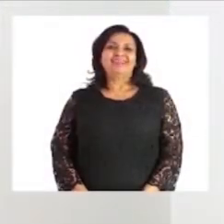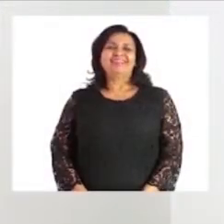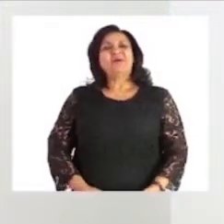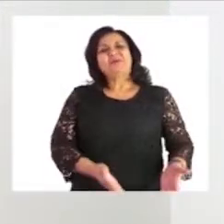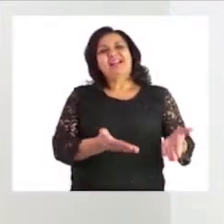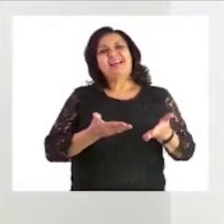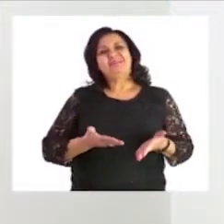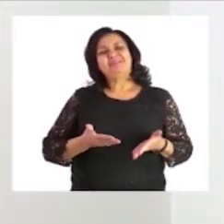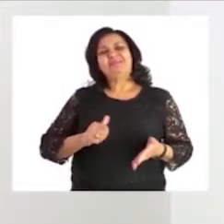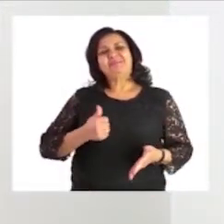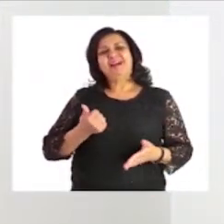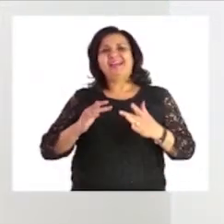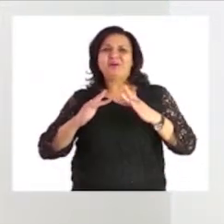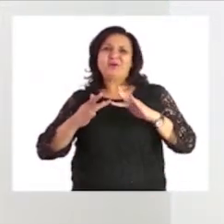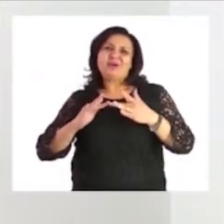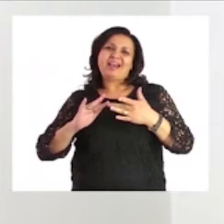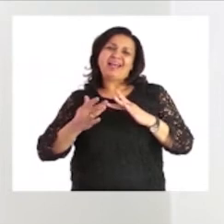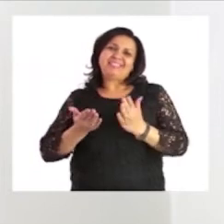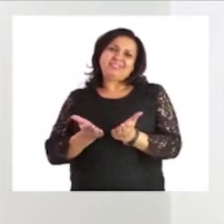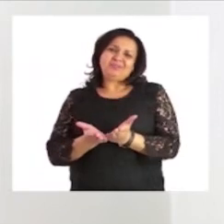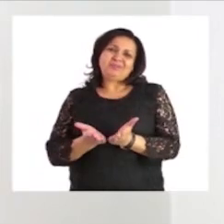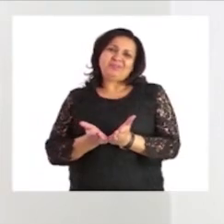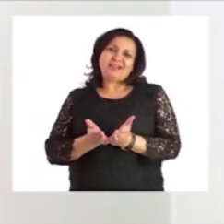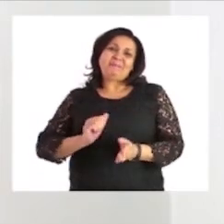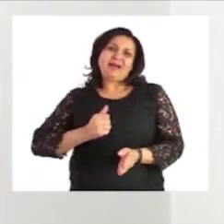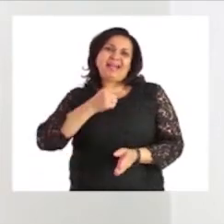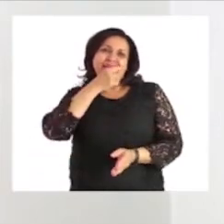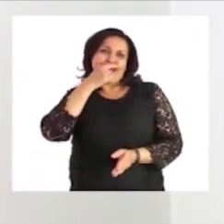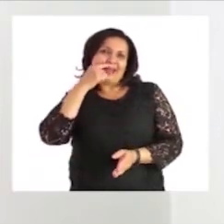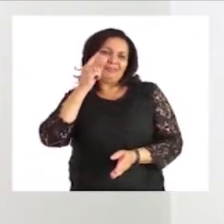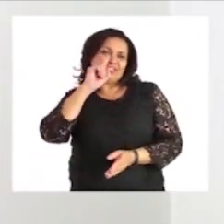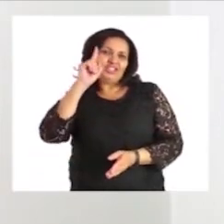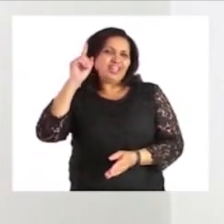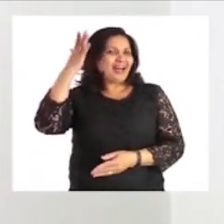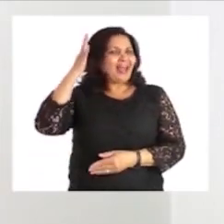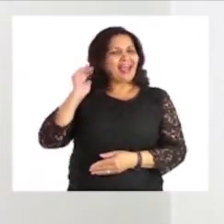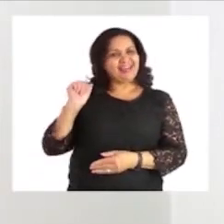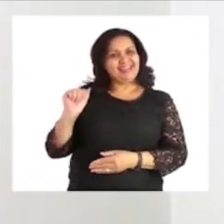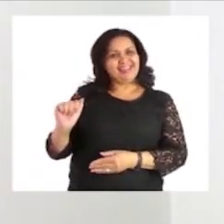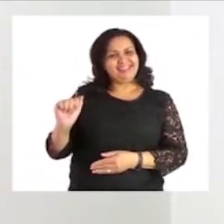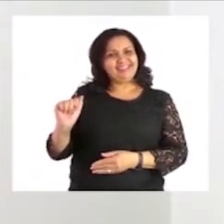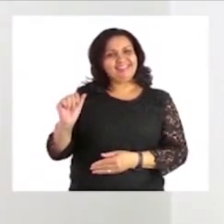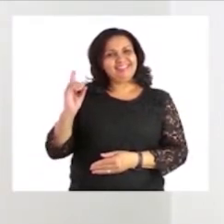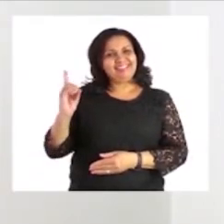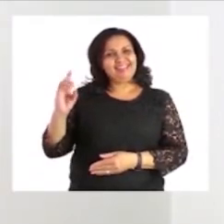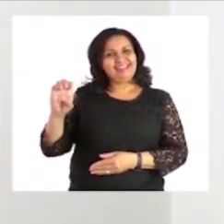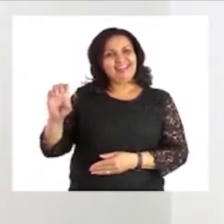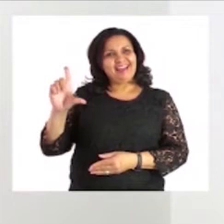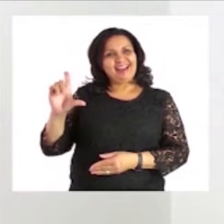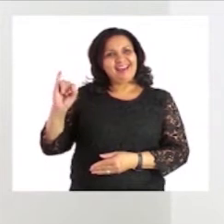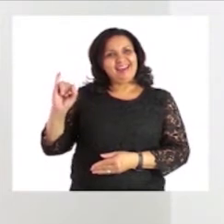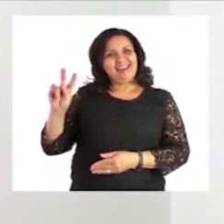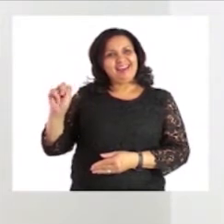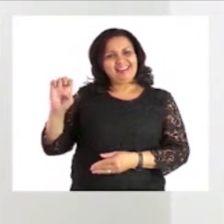Welcome to MyZone online school. My name is Lentina Kwakus and I'm joined by my